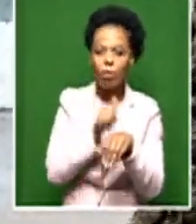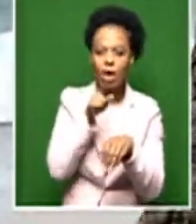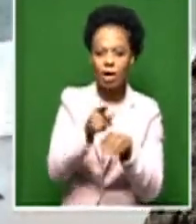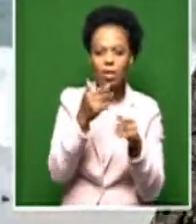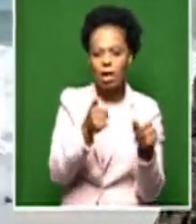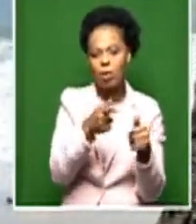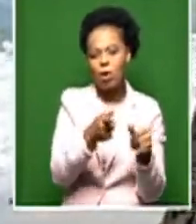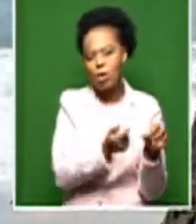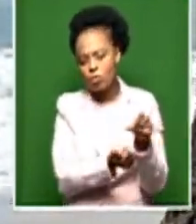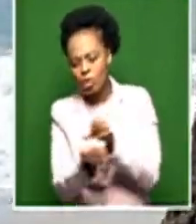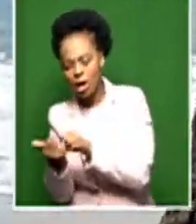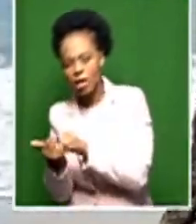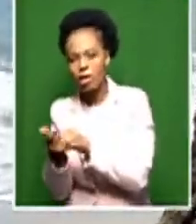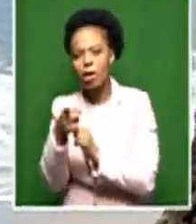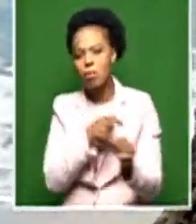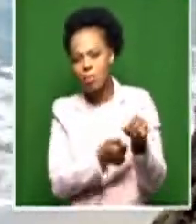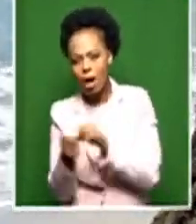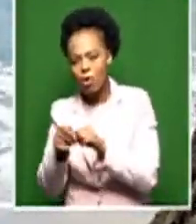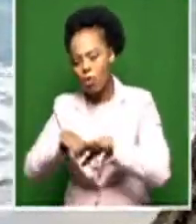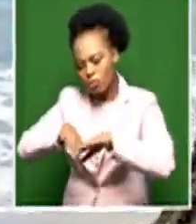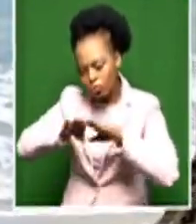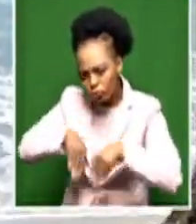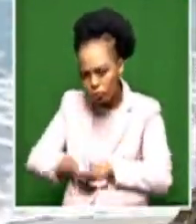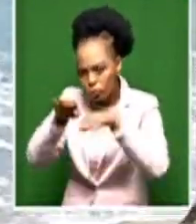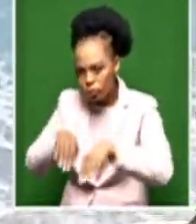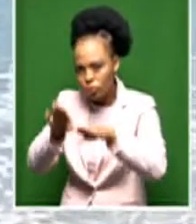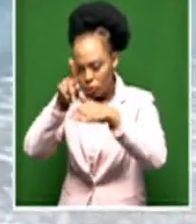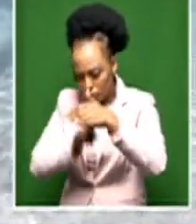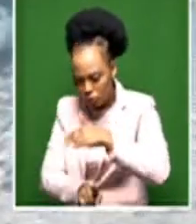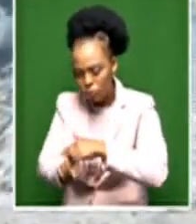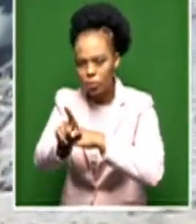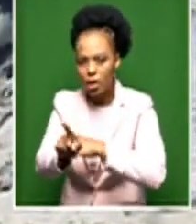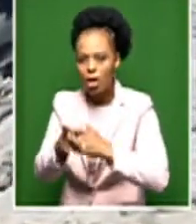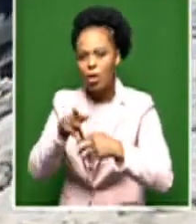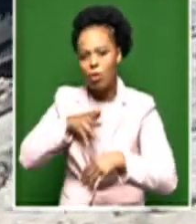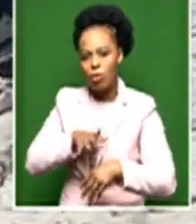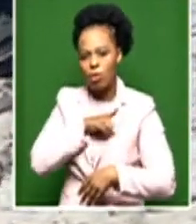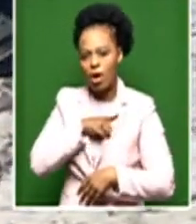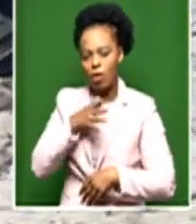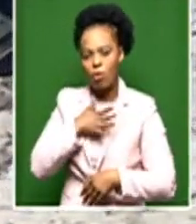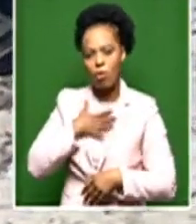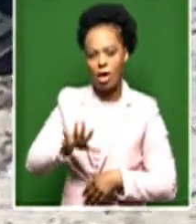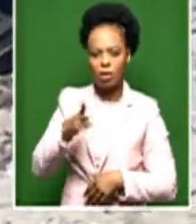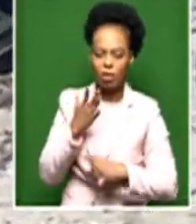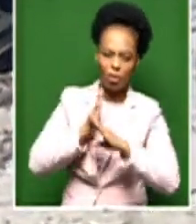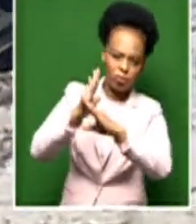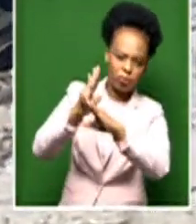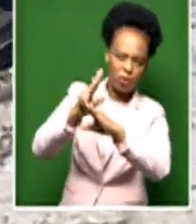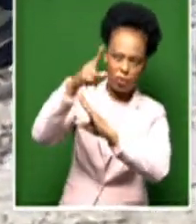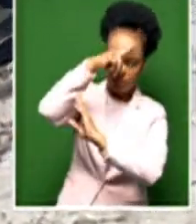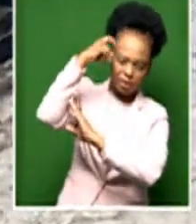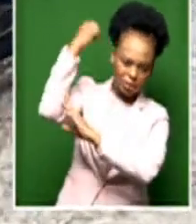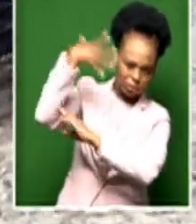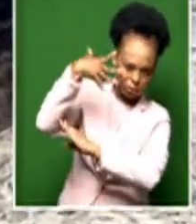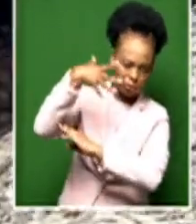to take to the water to cool down. And when they take to the water, their chicks are vulnerable to predation and also to overheating. These new